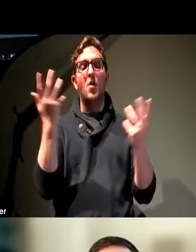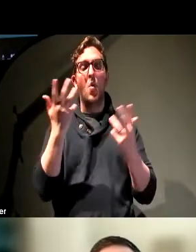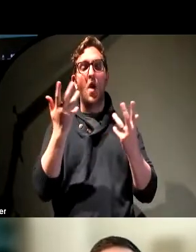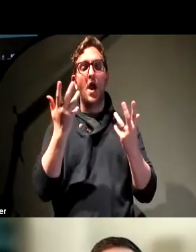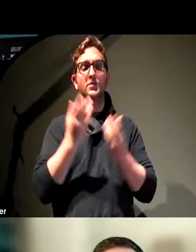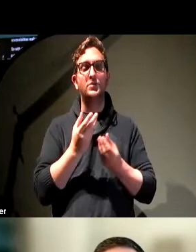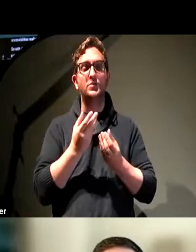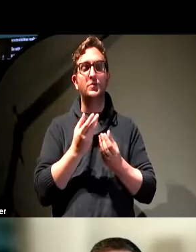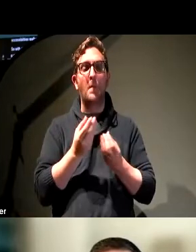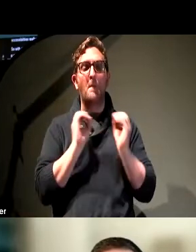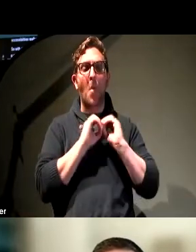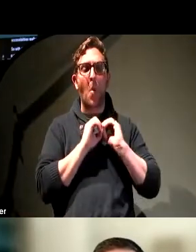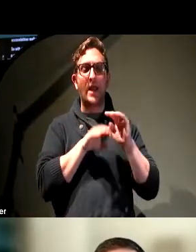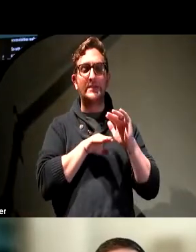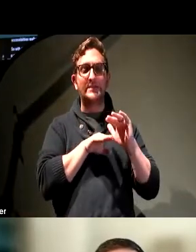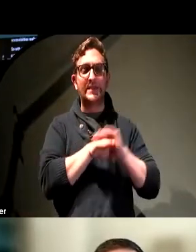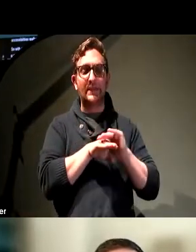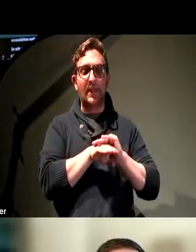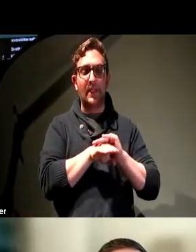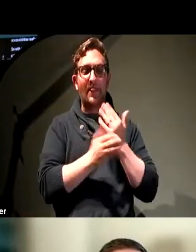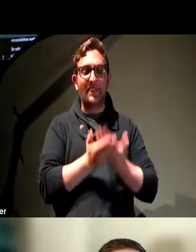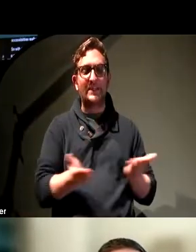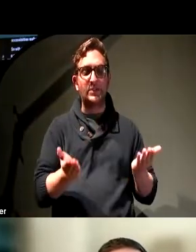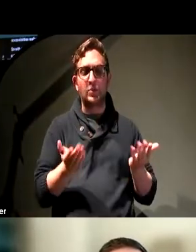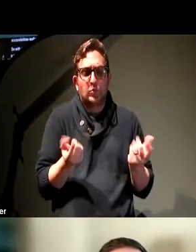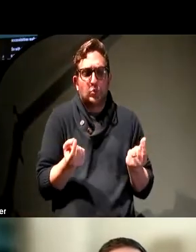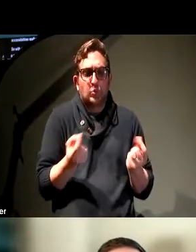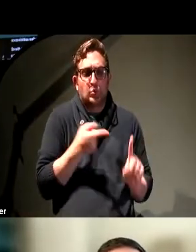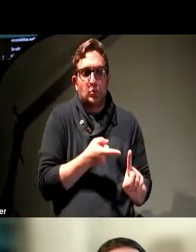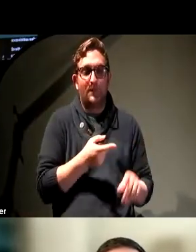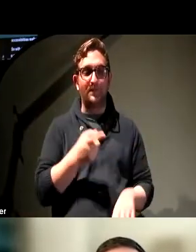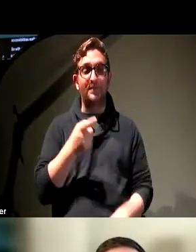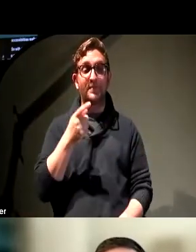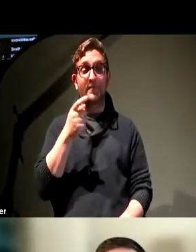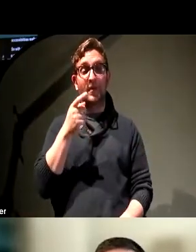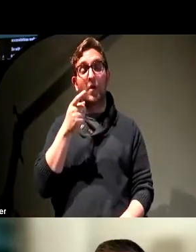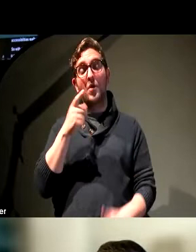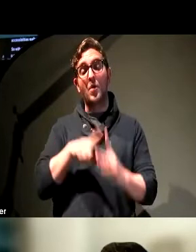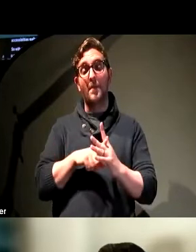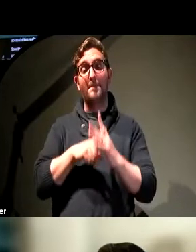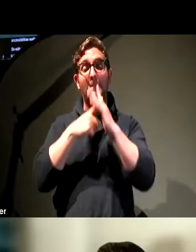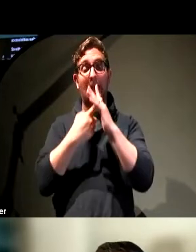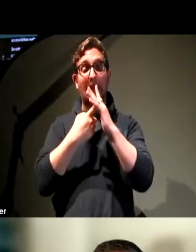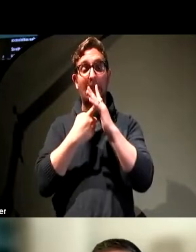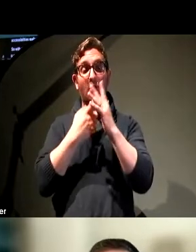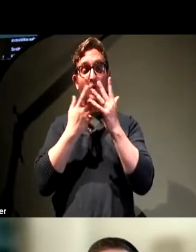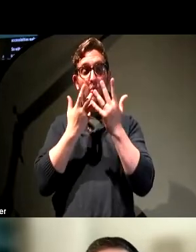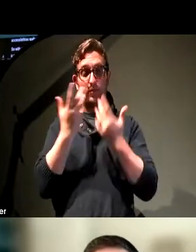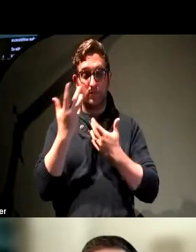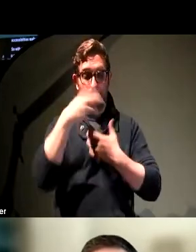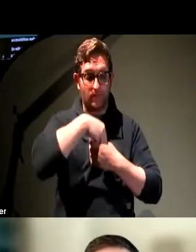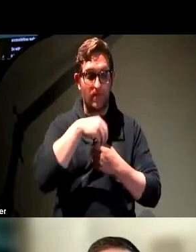actually do? Well, I think that if we begin to engage accessibility, one of the